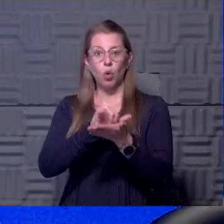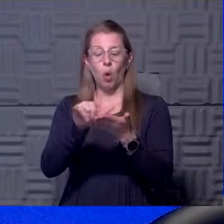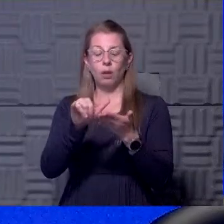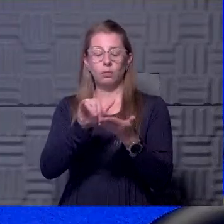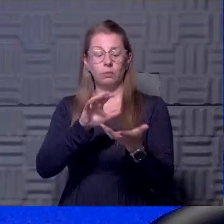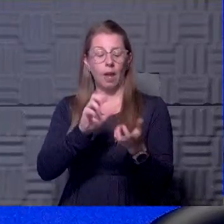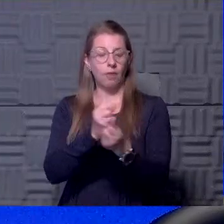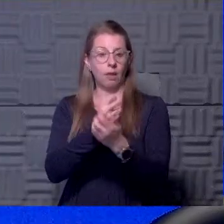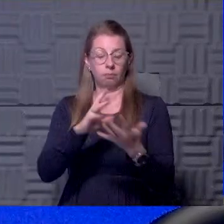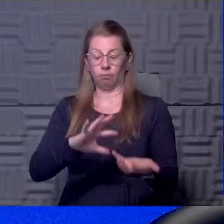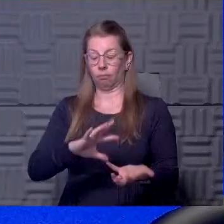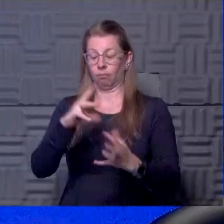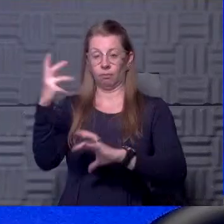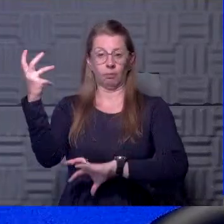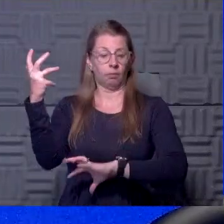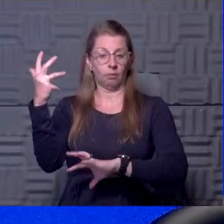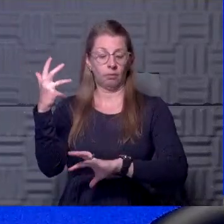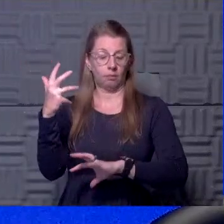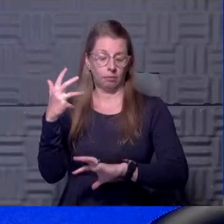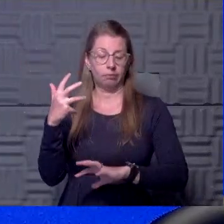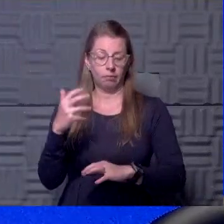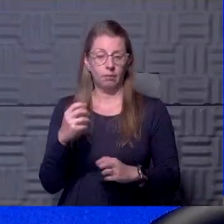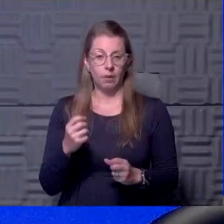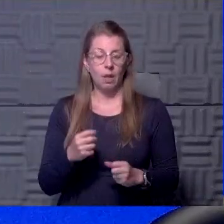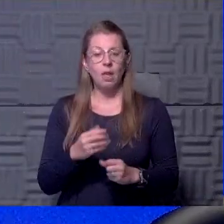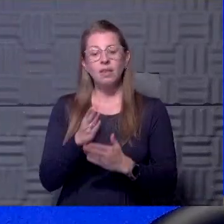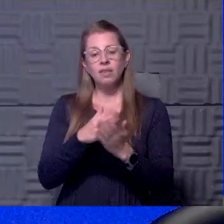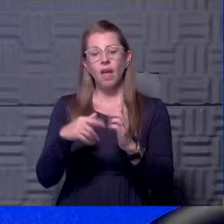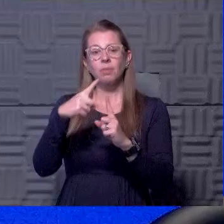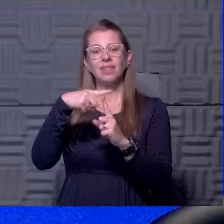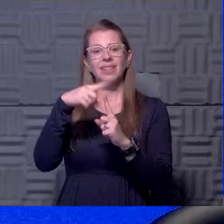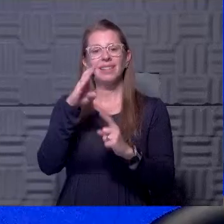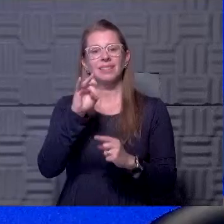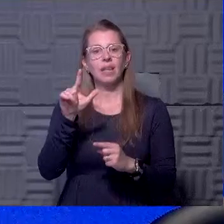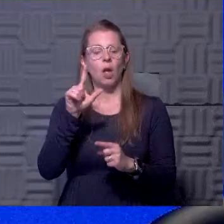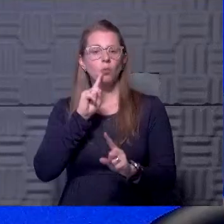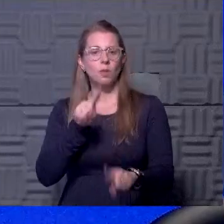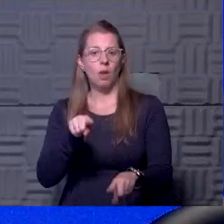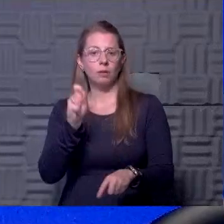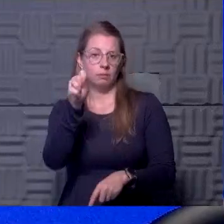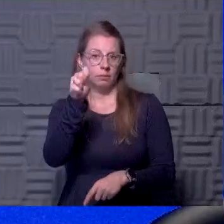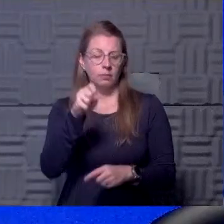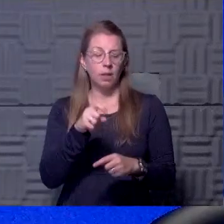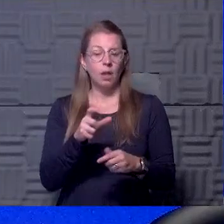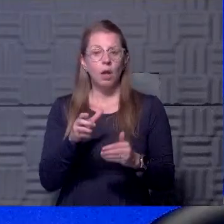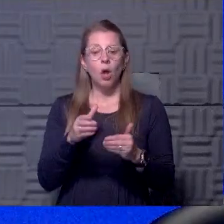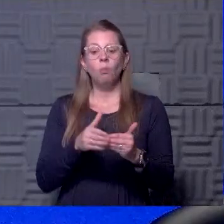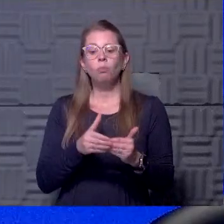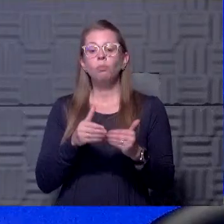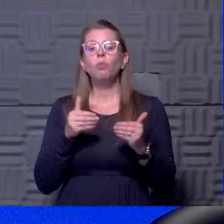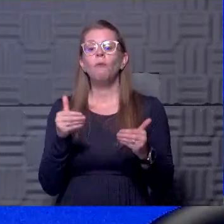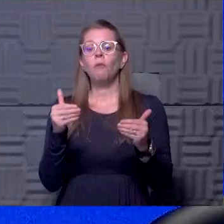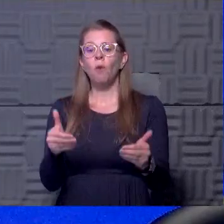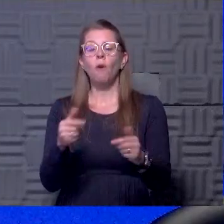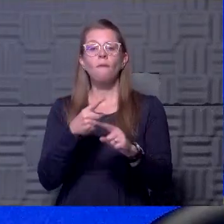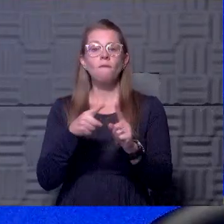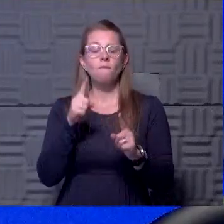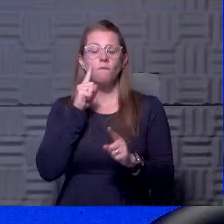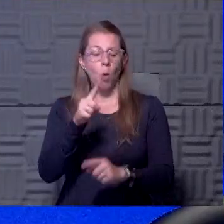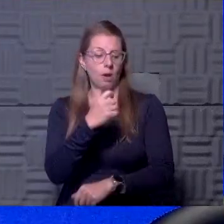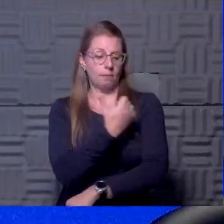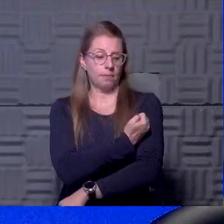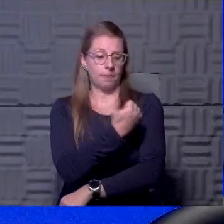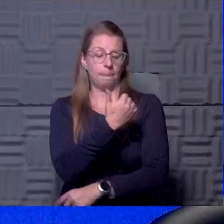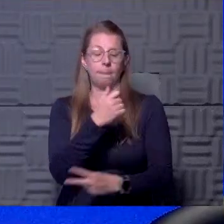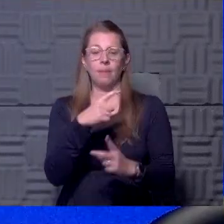every, every other place as well. But there is some T-cell responses moving forward for vaccination and immunization.